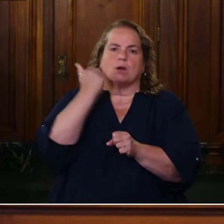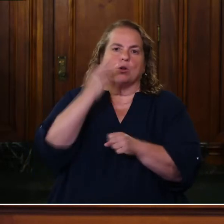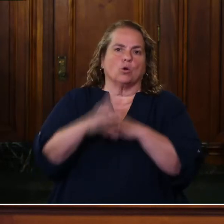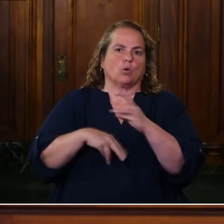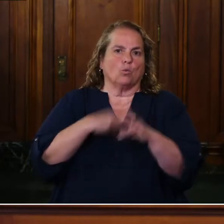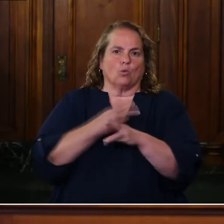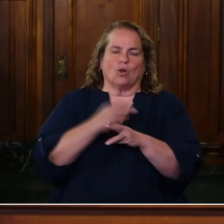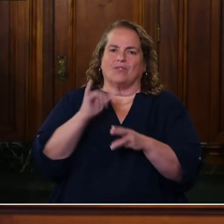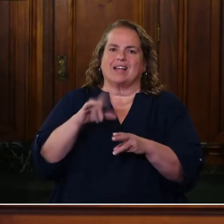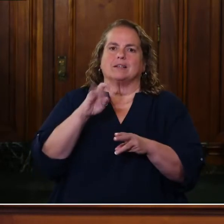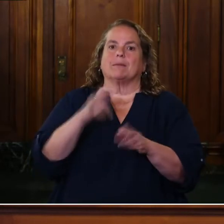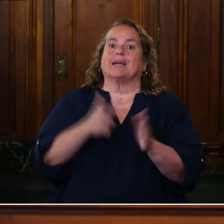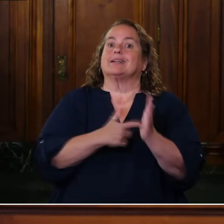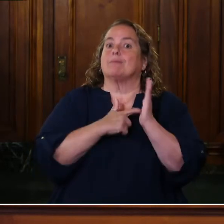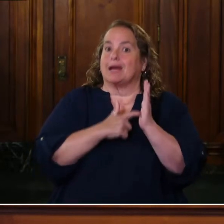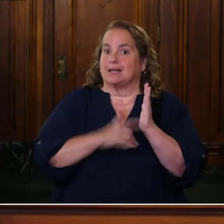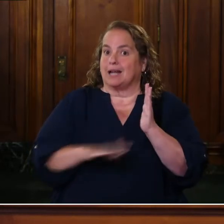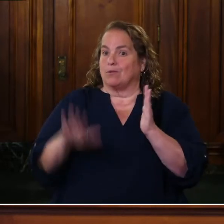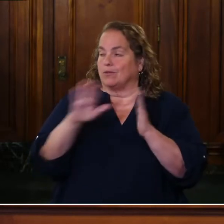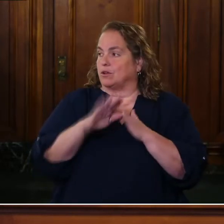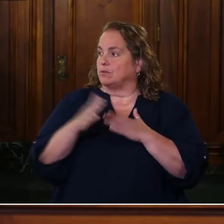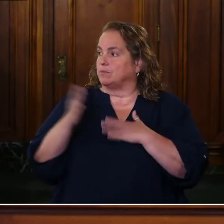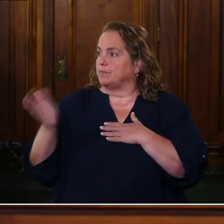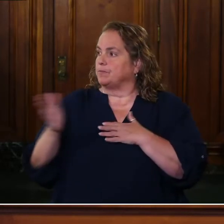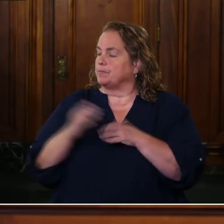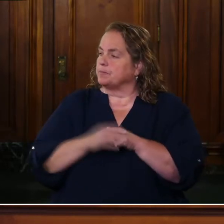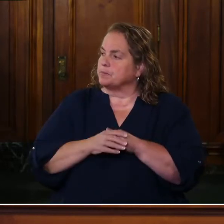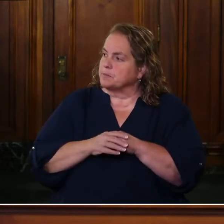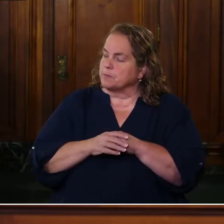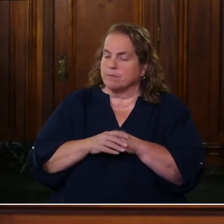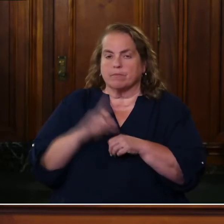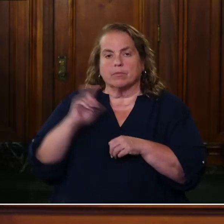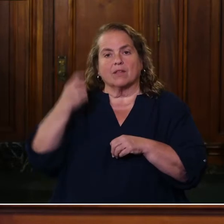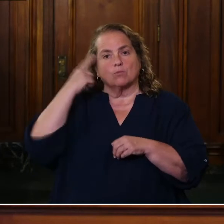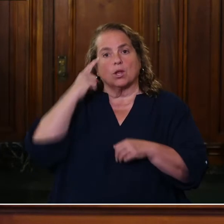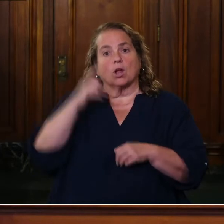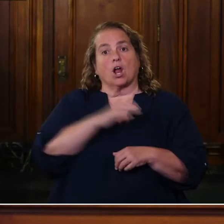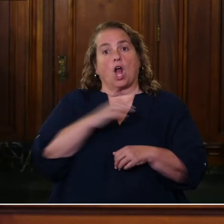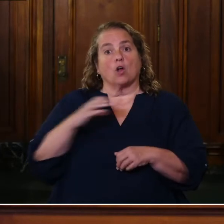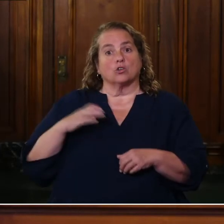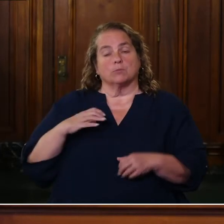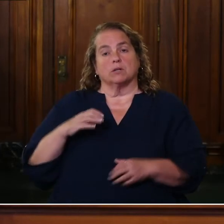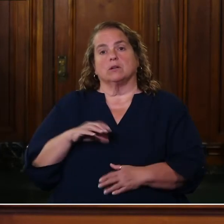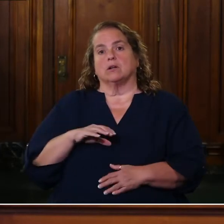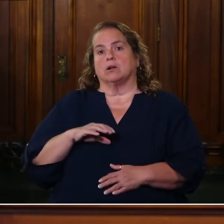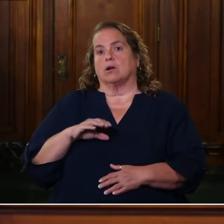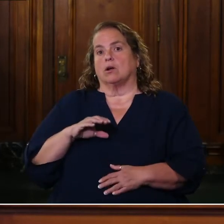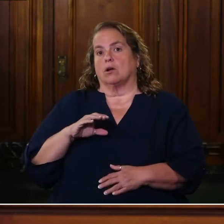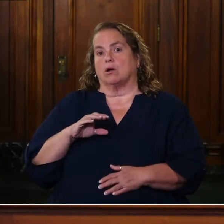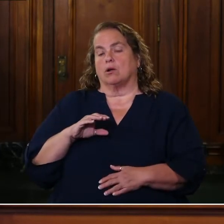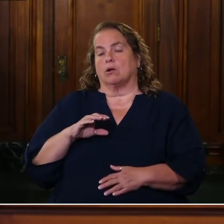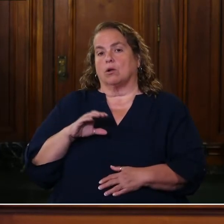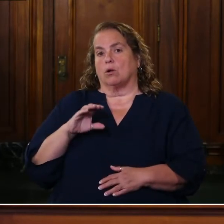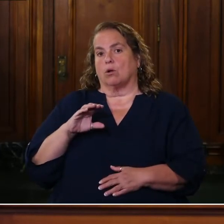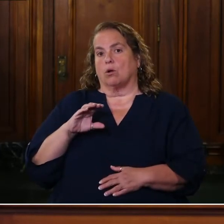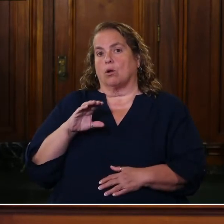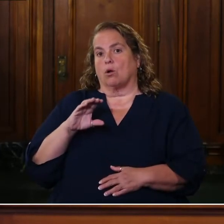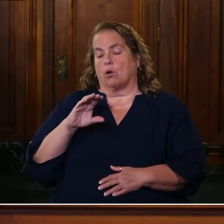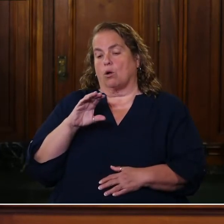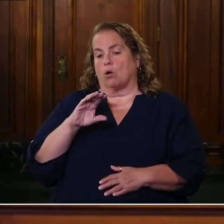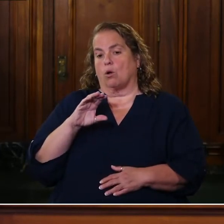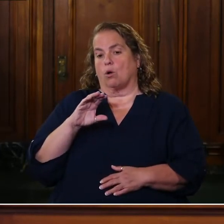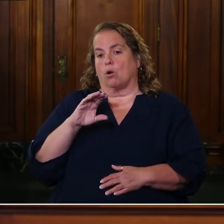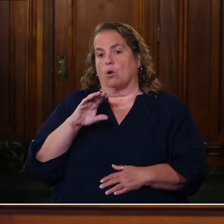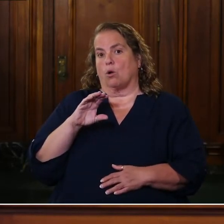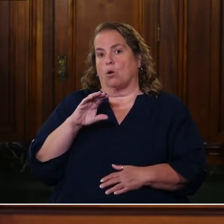being demanded out there. Tom. Governor, Comer said today on a radio station in